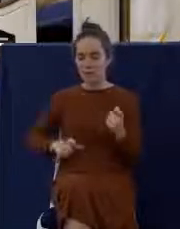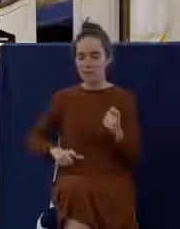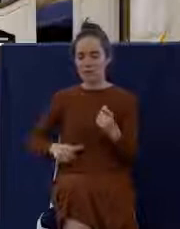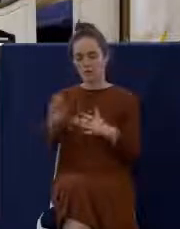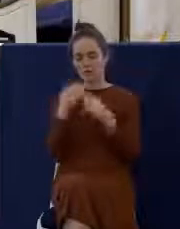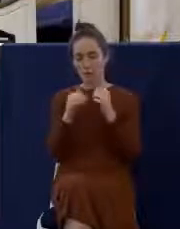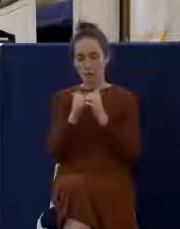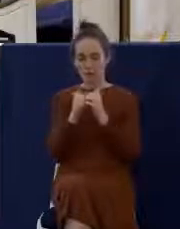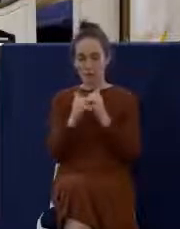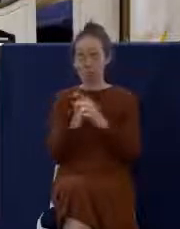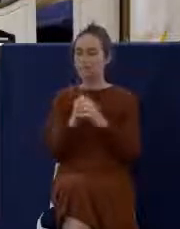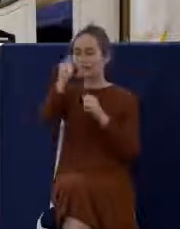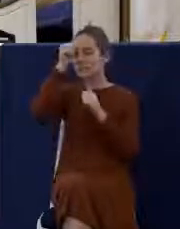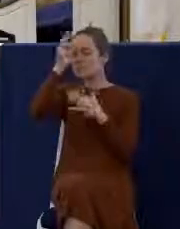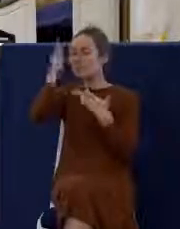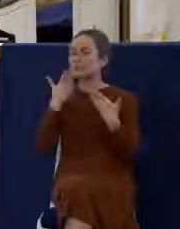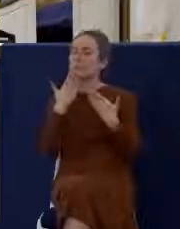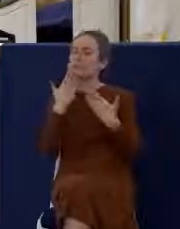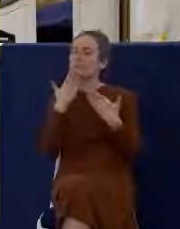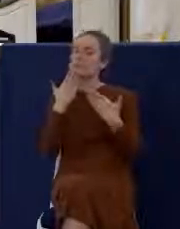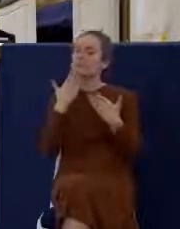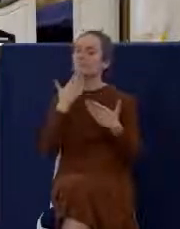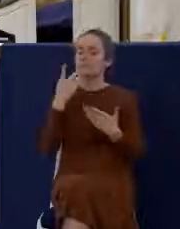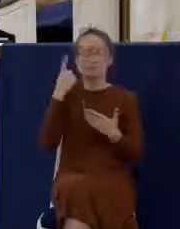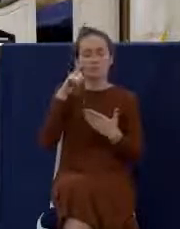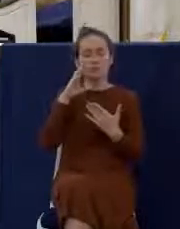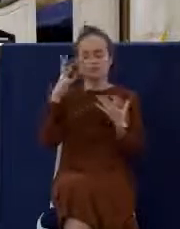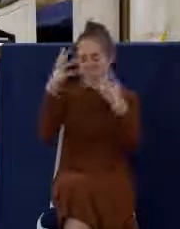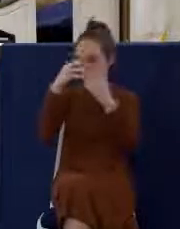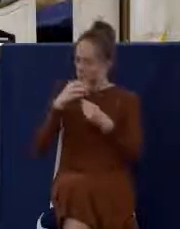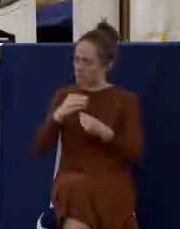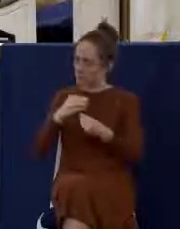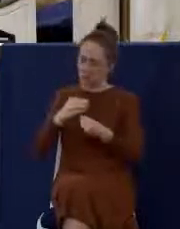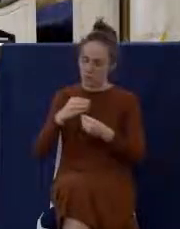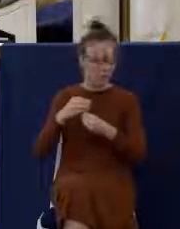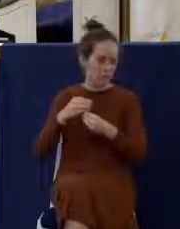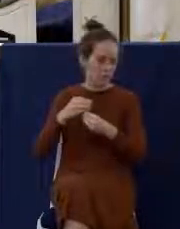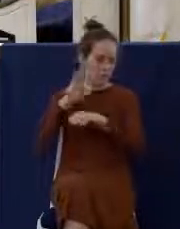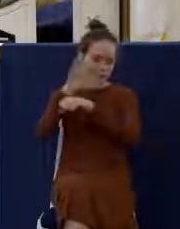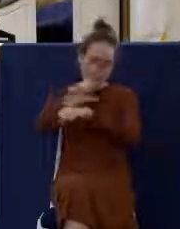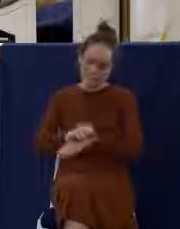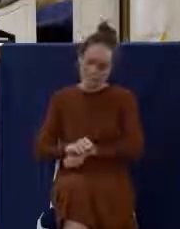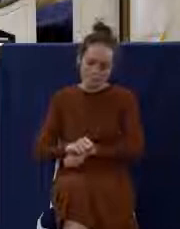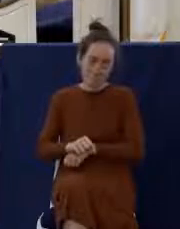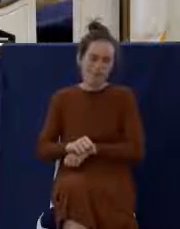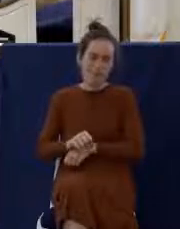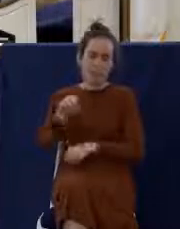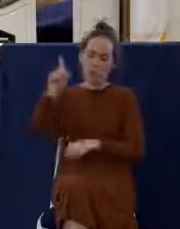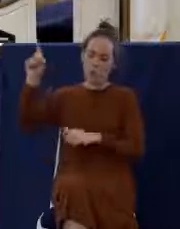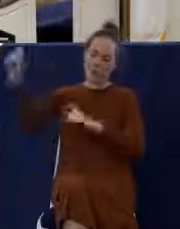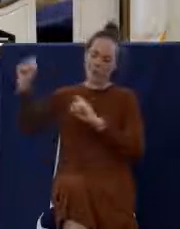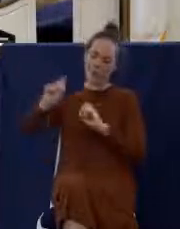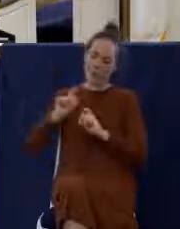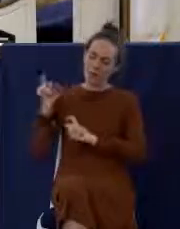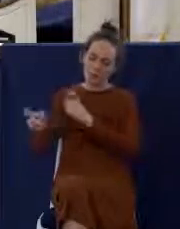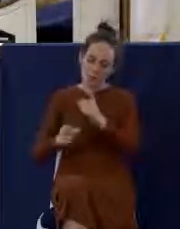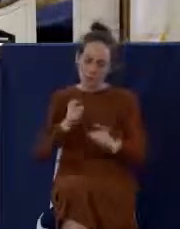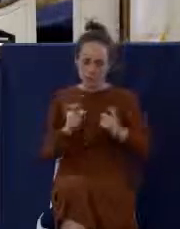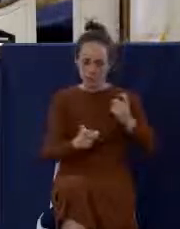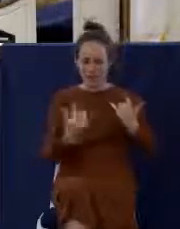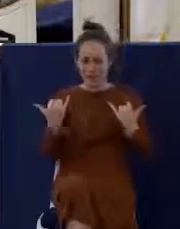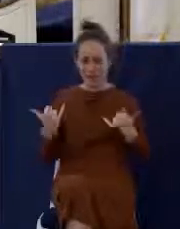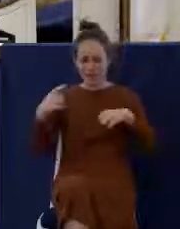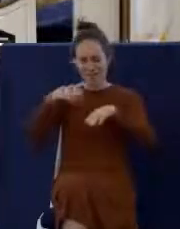Father, Father, thank you for this beautiful ordinance that you've given to us, a time when we remember our Savior,